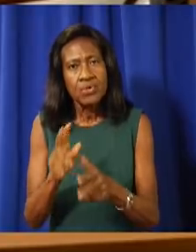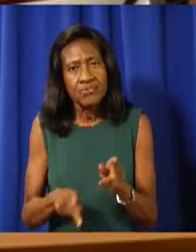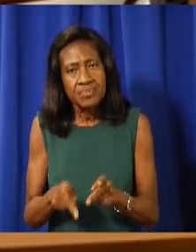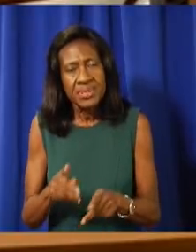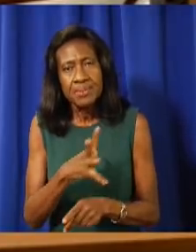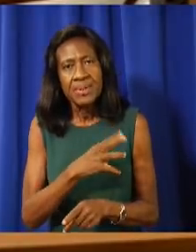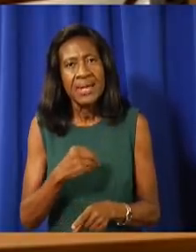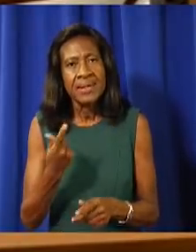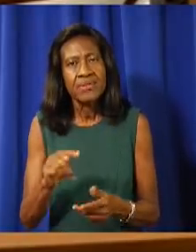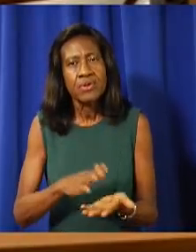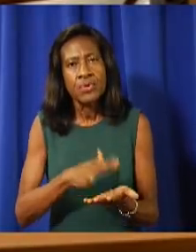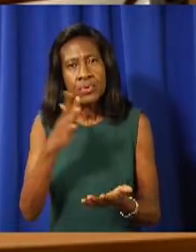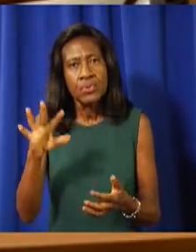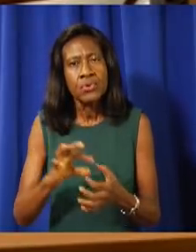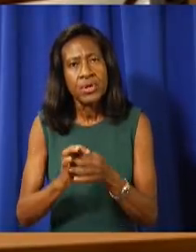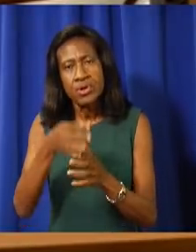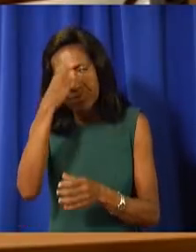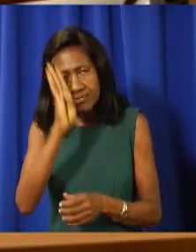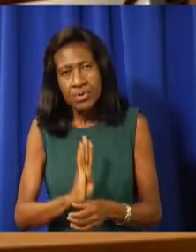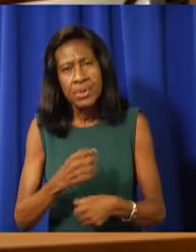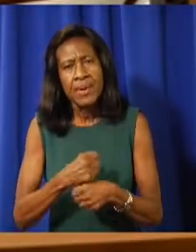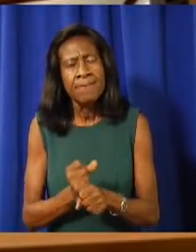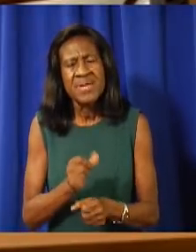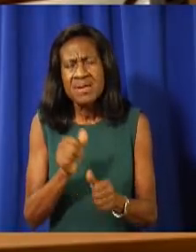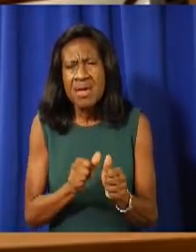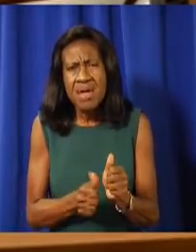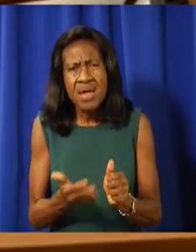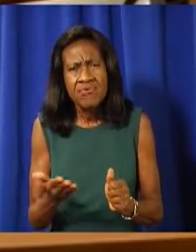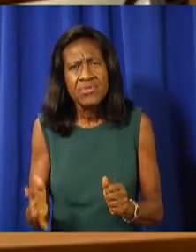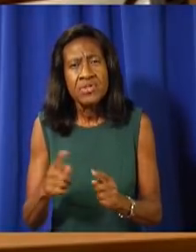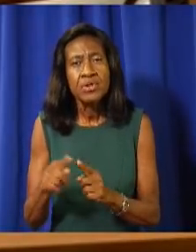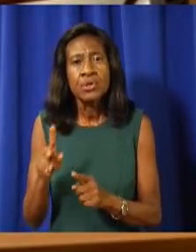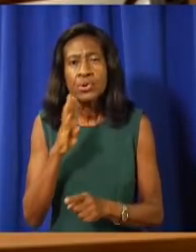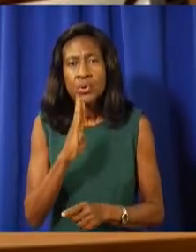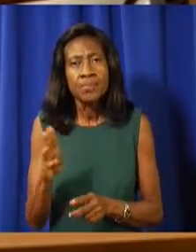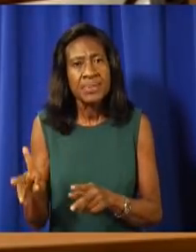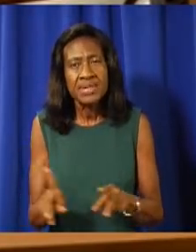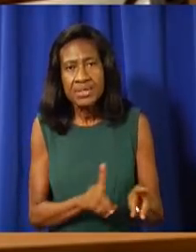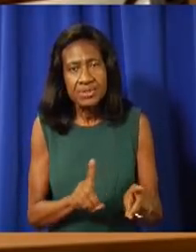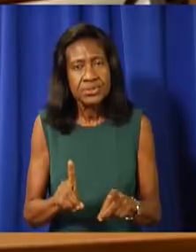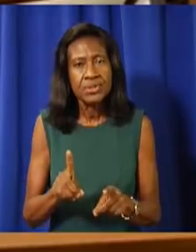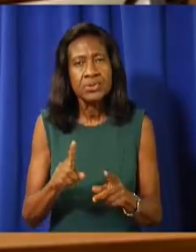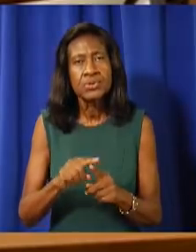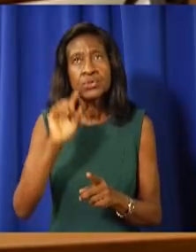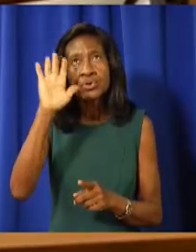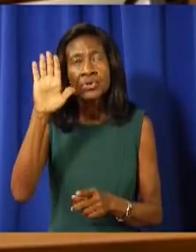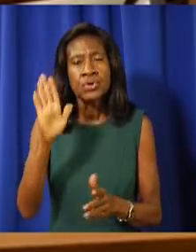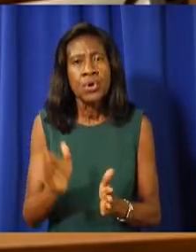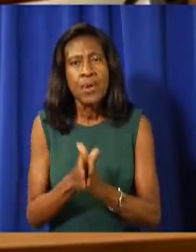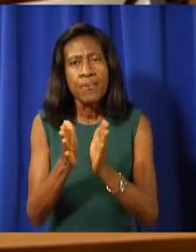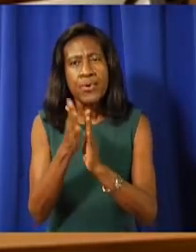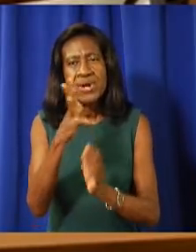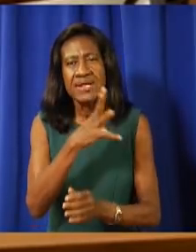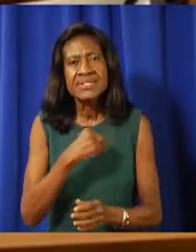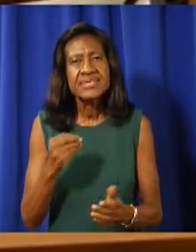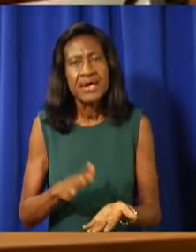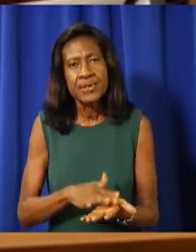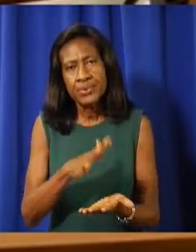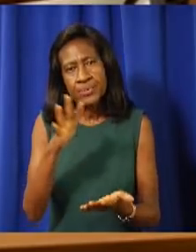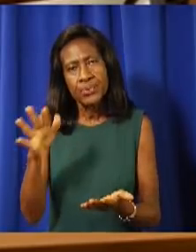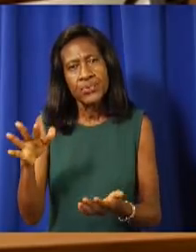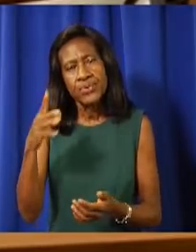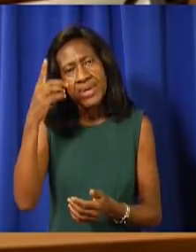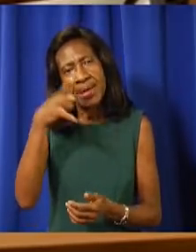Cause all to be done with you in mind to the praise of your glory and for the good of